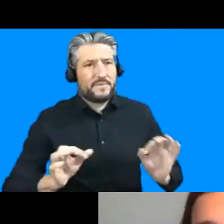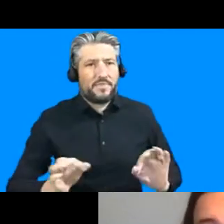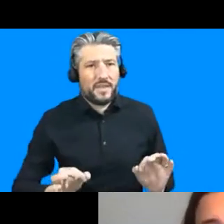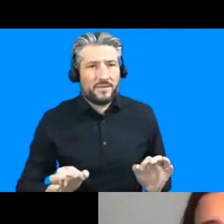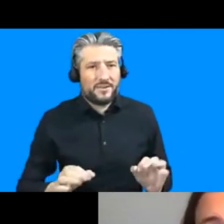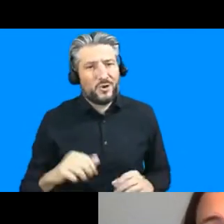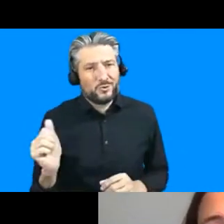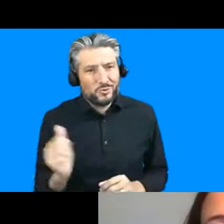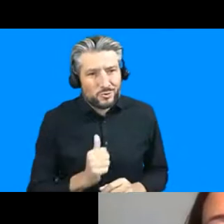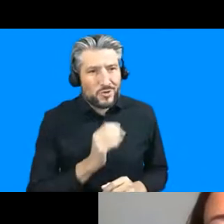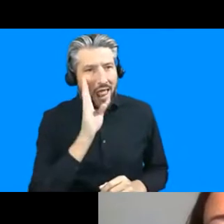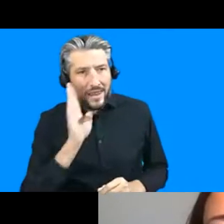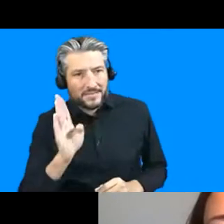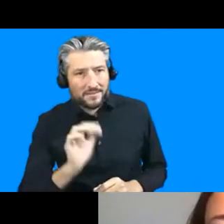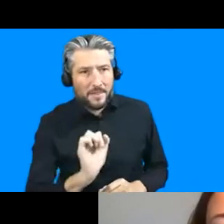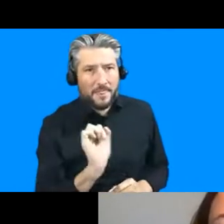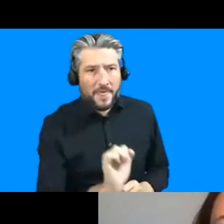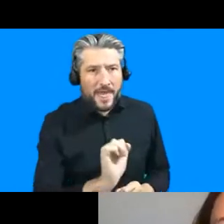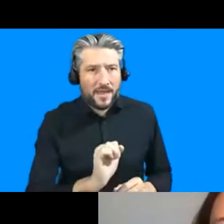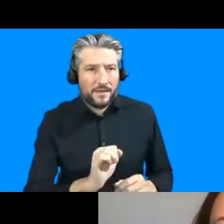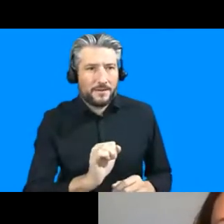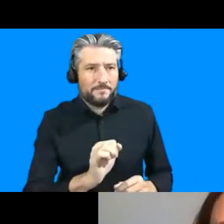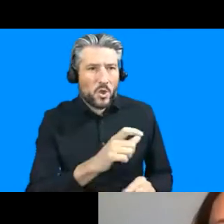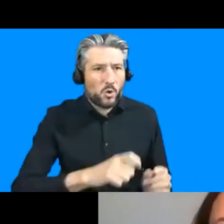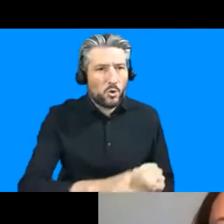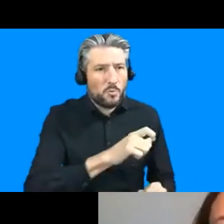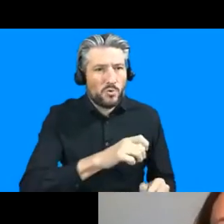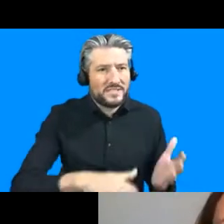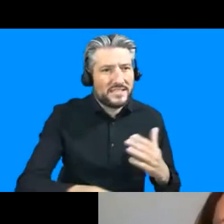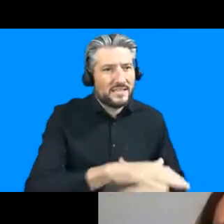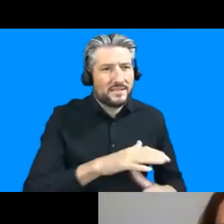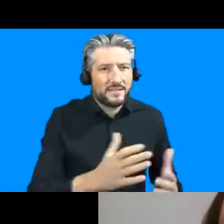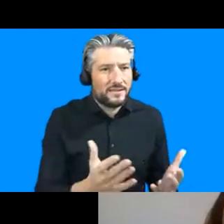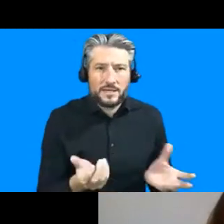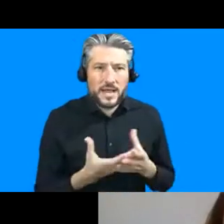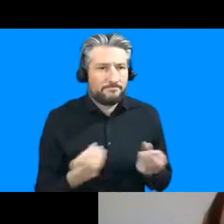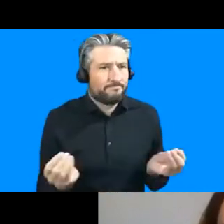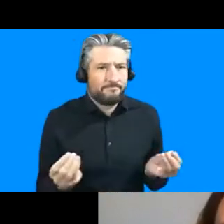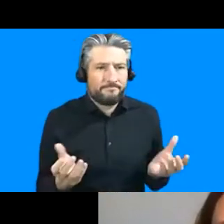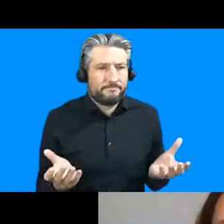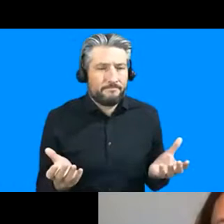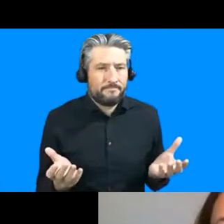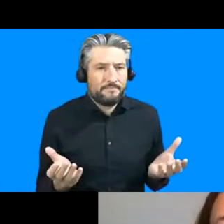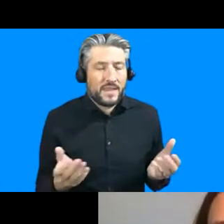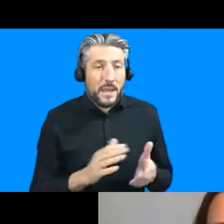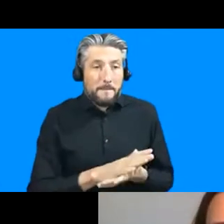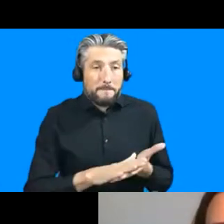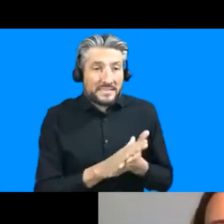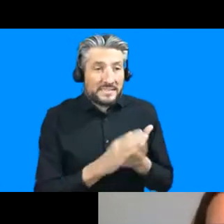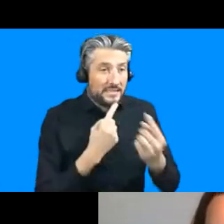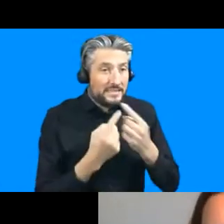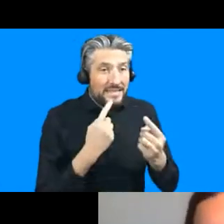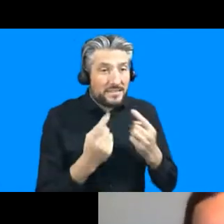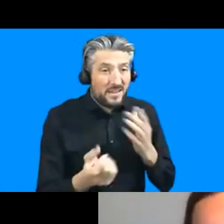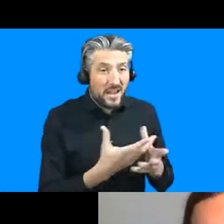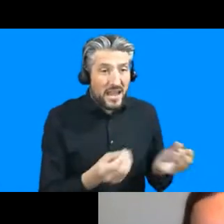is is elusive um and so together i think the gaps in both data and also relationships can preclude a good